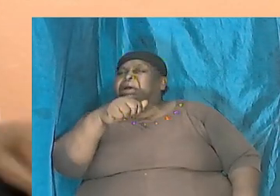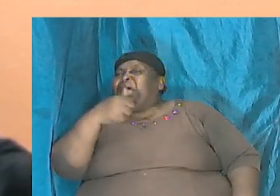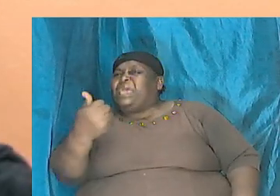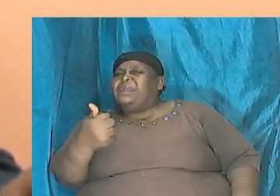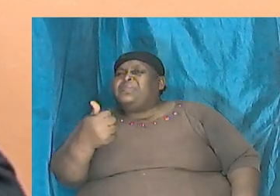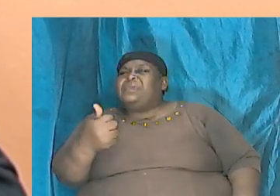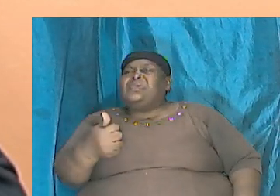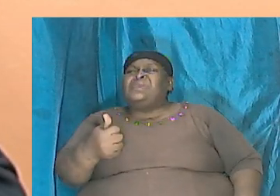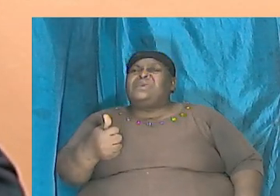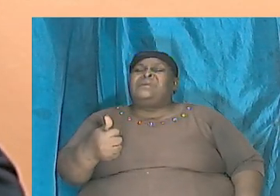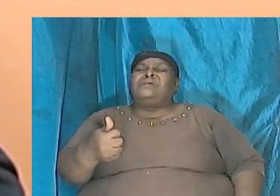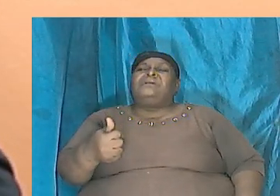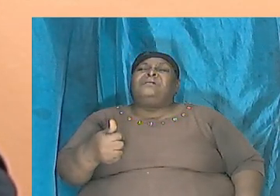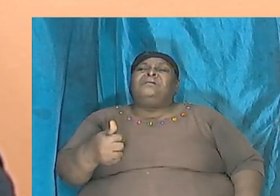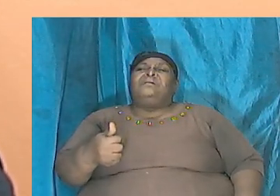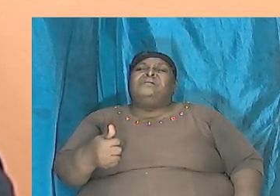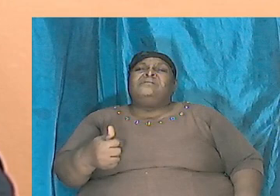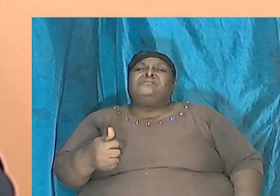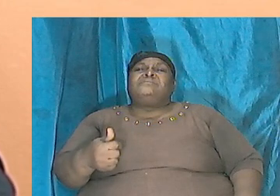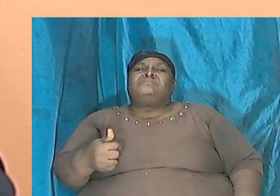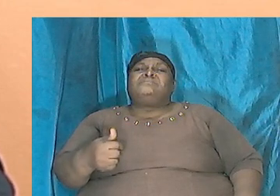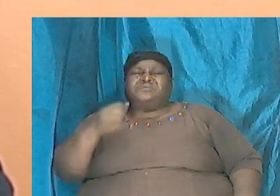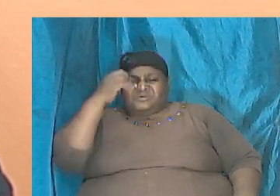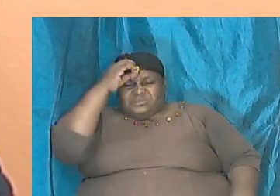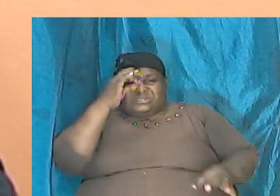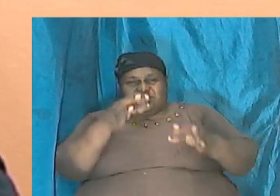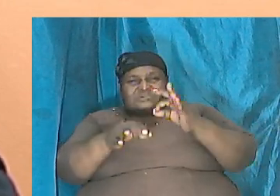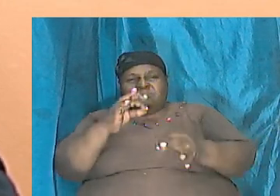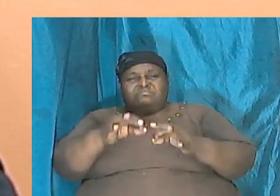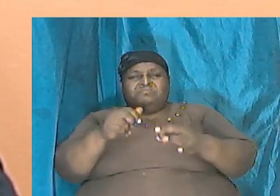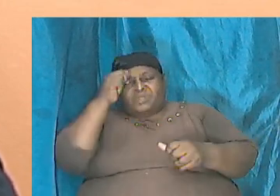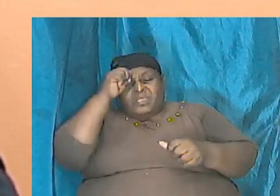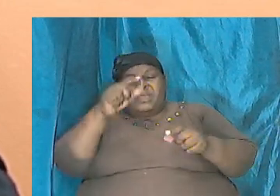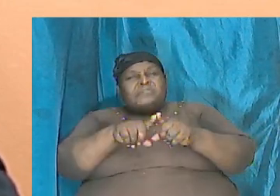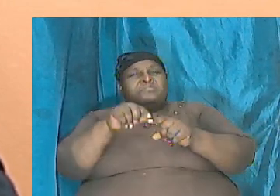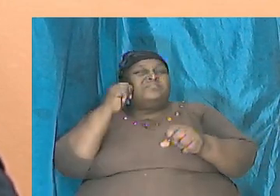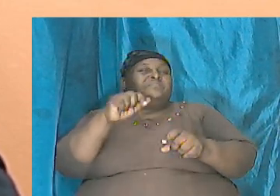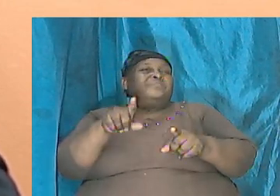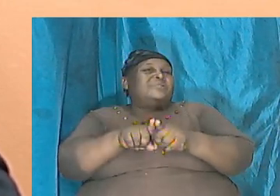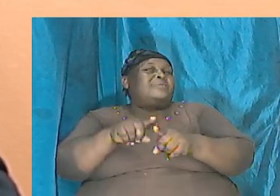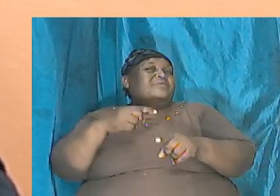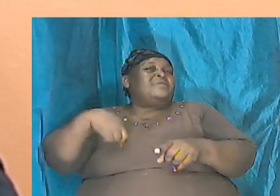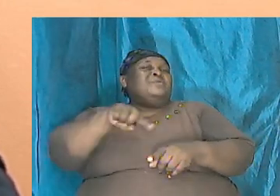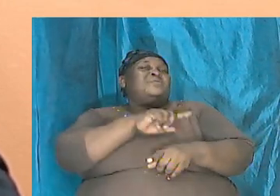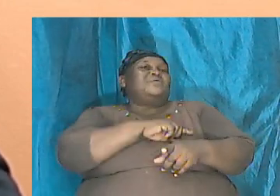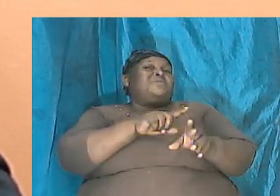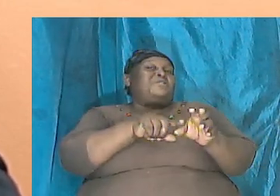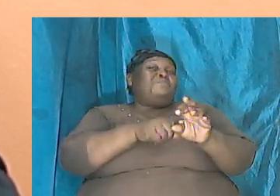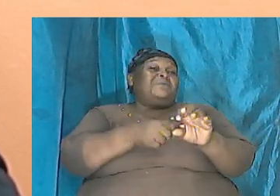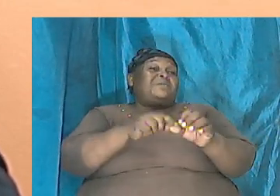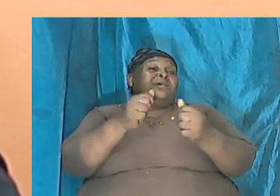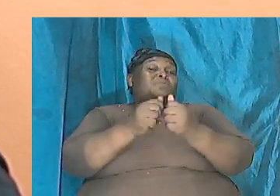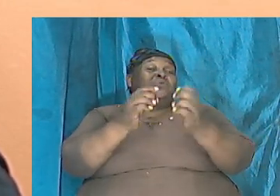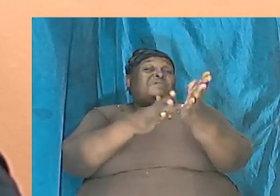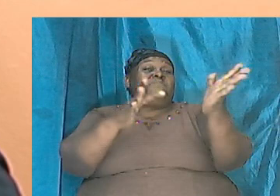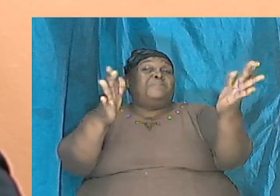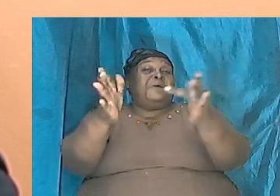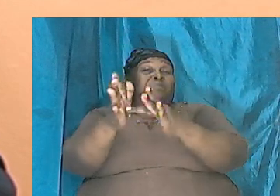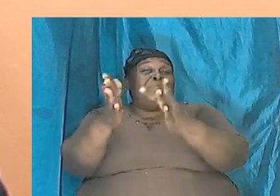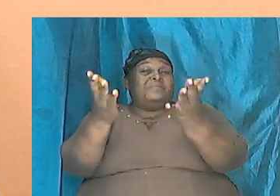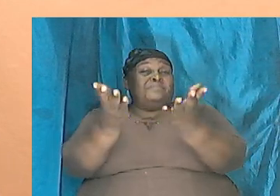reconciliation. But brothers and sisters, we begin with the Bible.